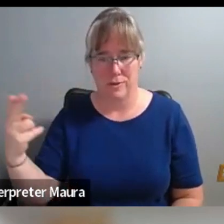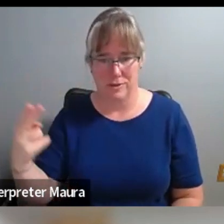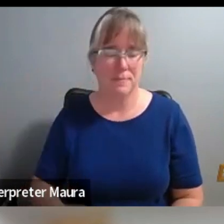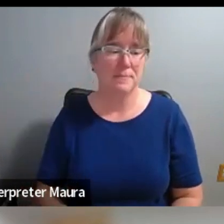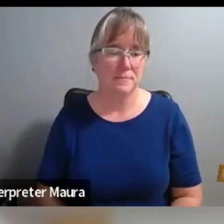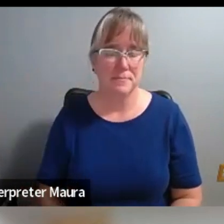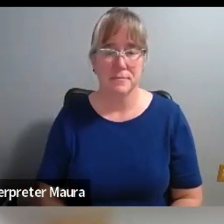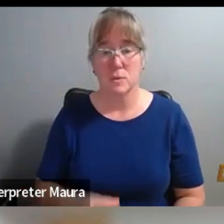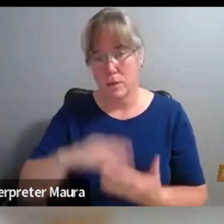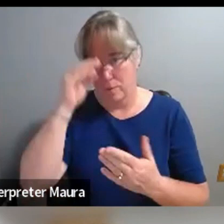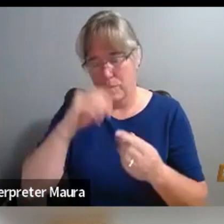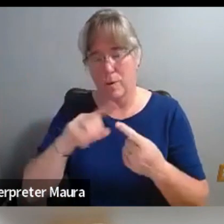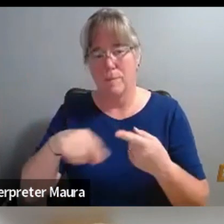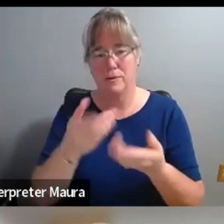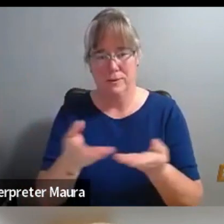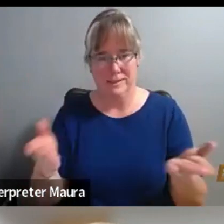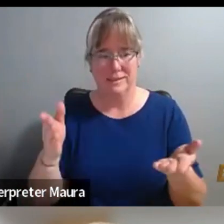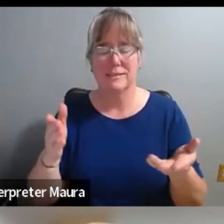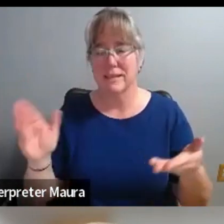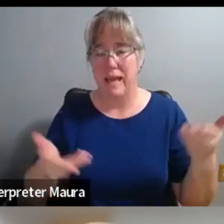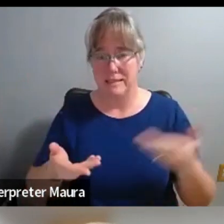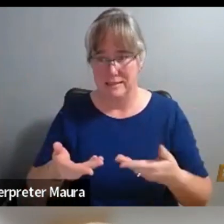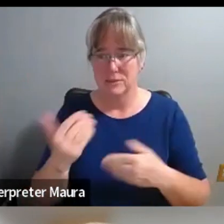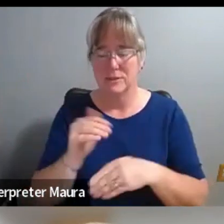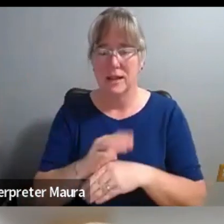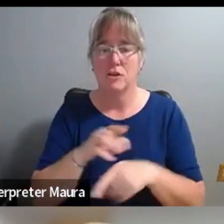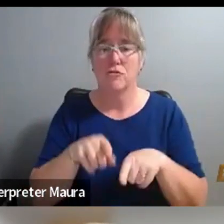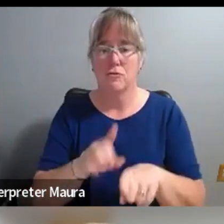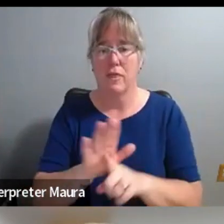You'll learn more about our guests during the program and during their introductions.